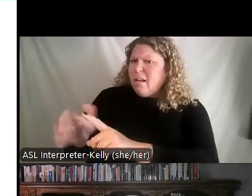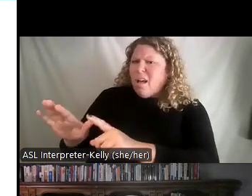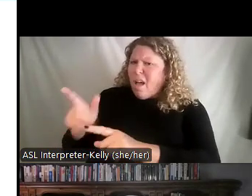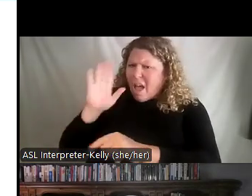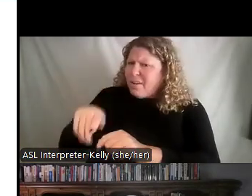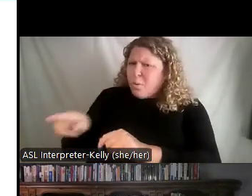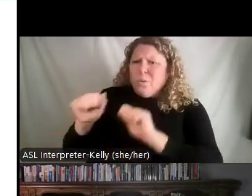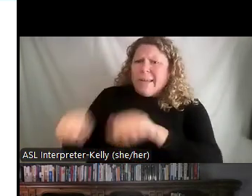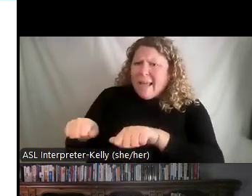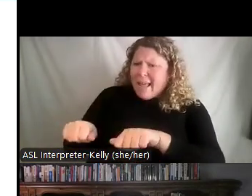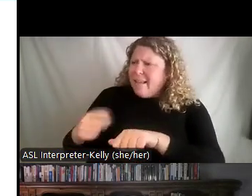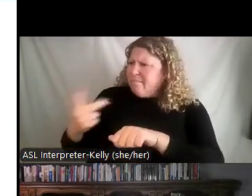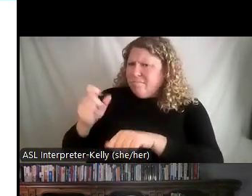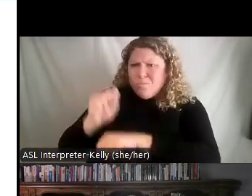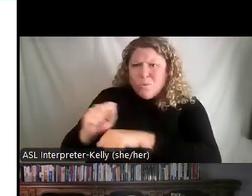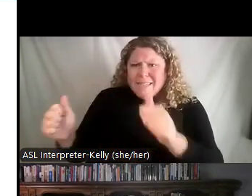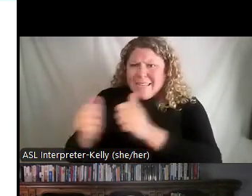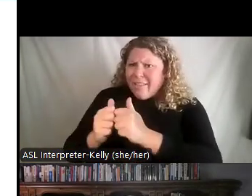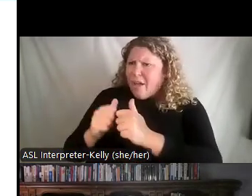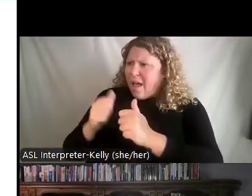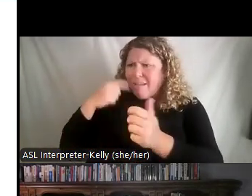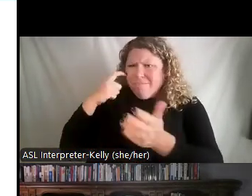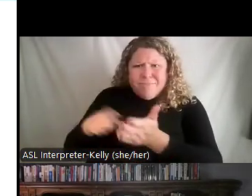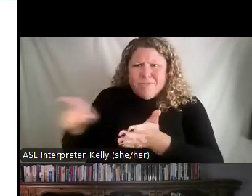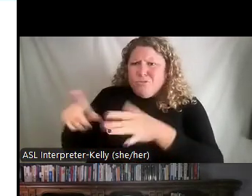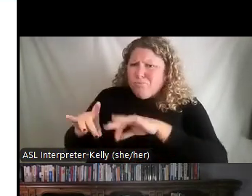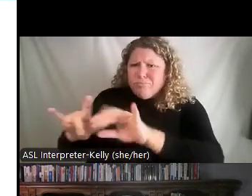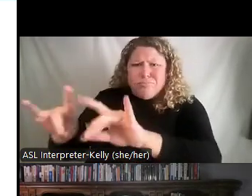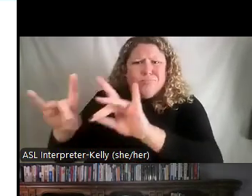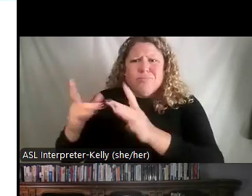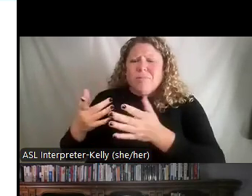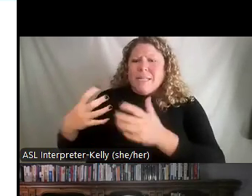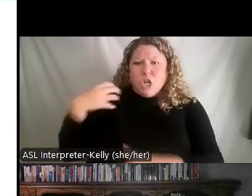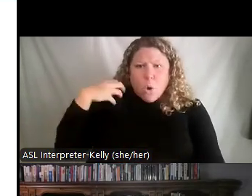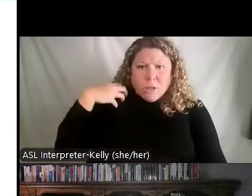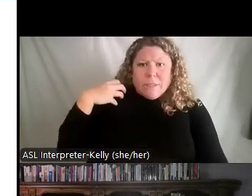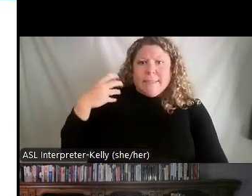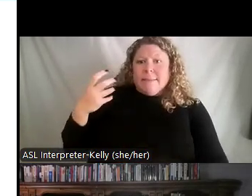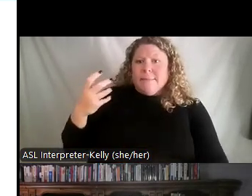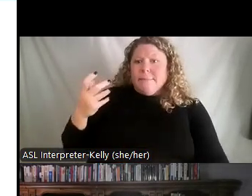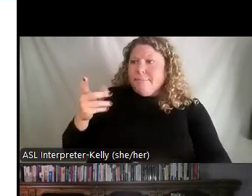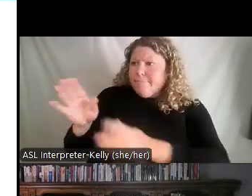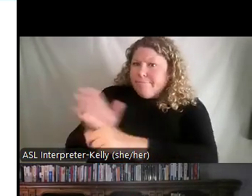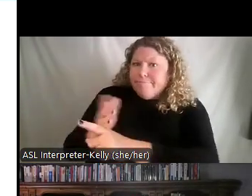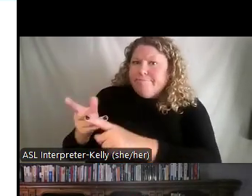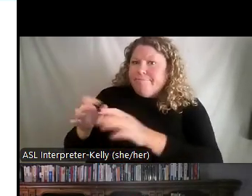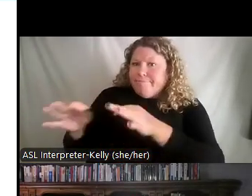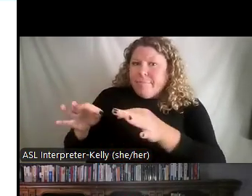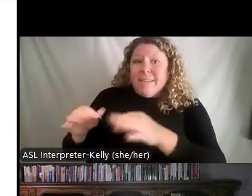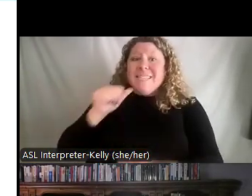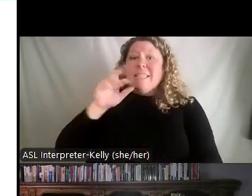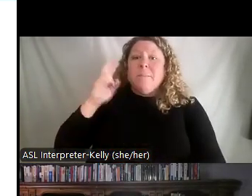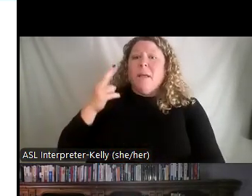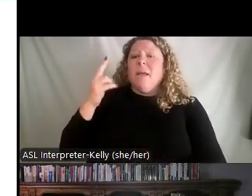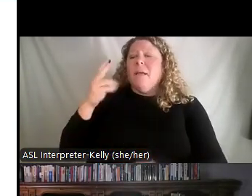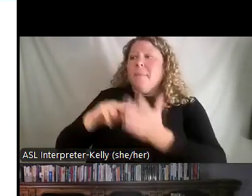Let's work together. You're really getting it. It's coaching. It's explaining. It's clarifying. It's persuading. However, it is not rationalizing. It's